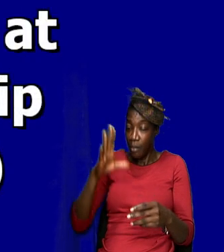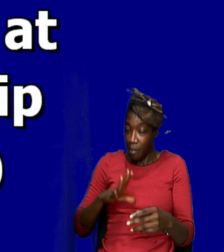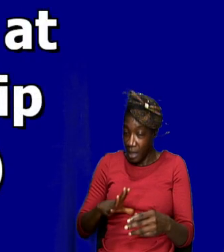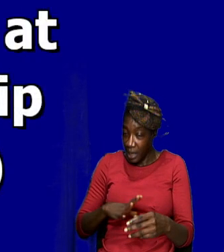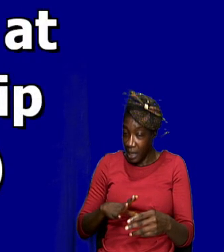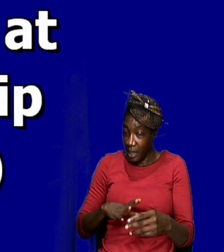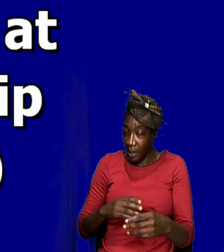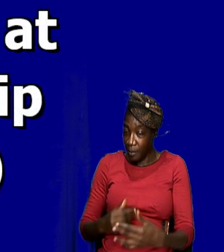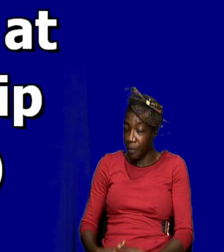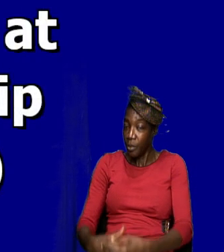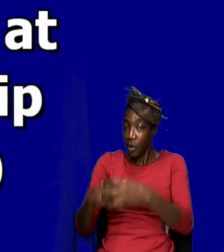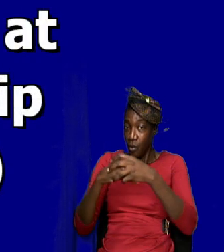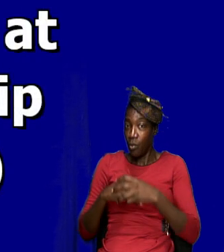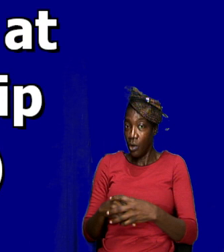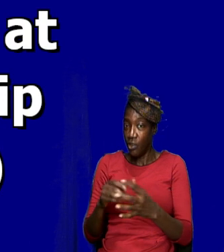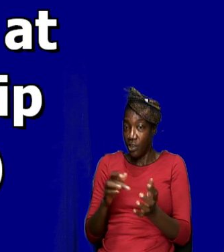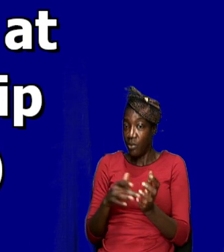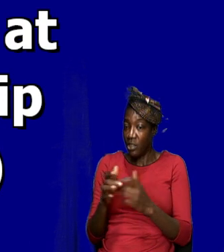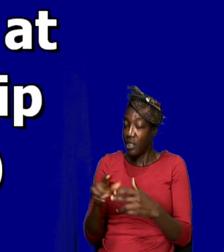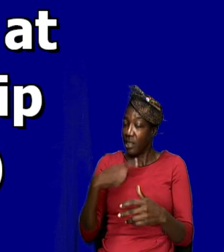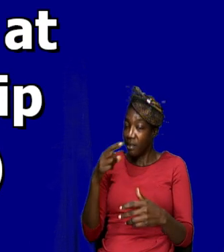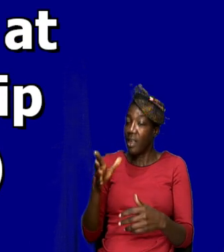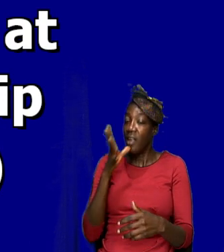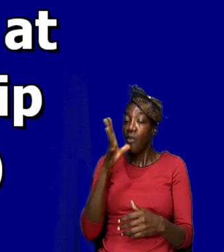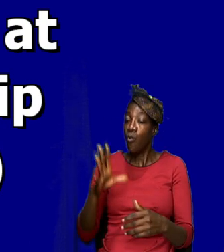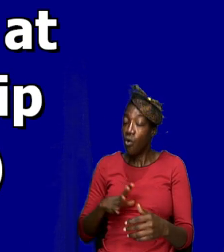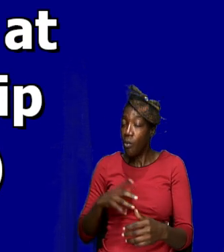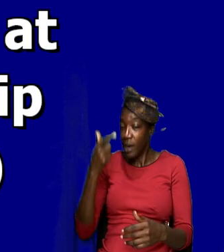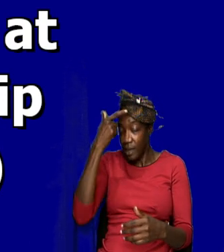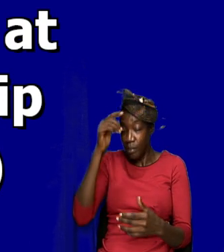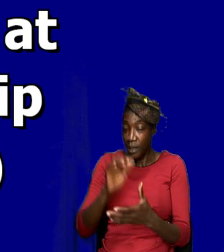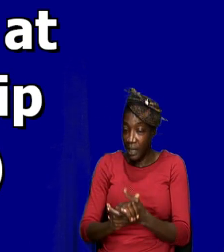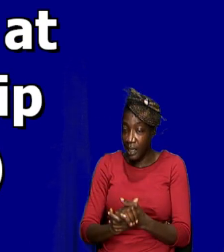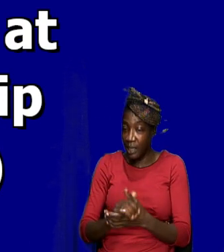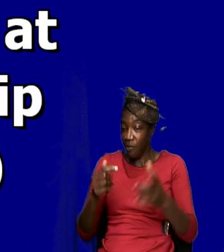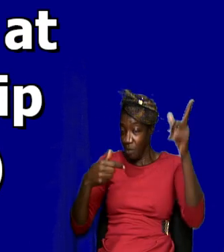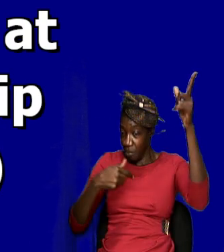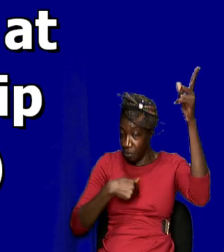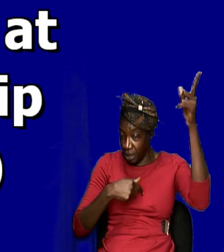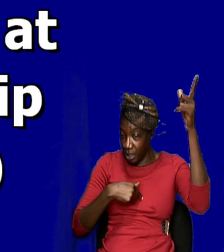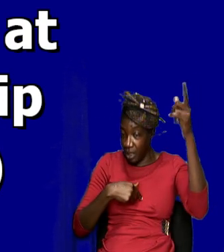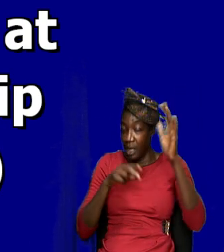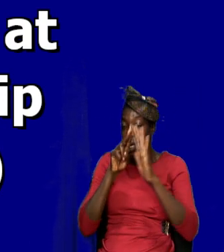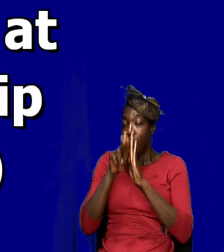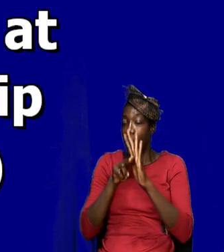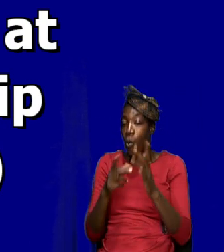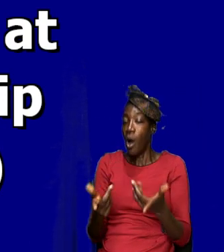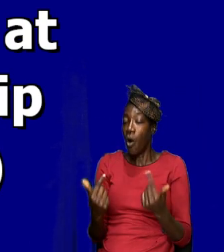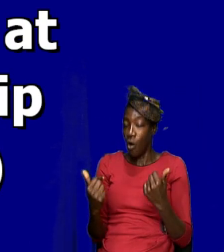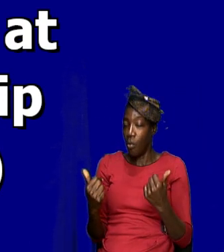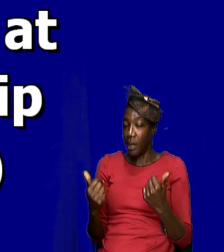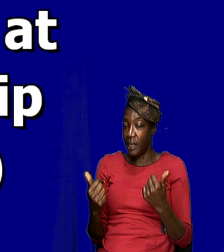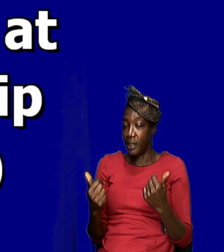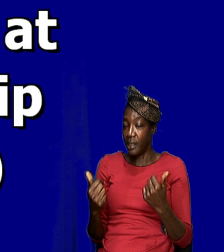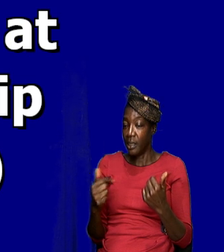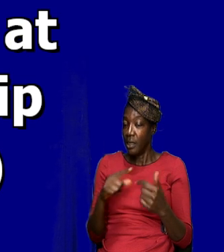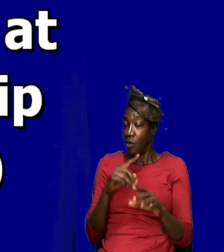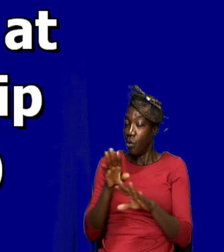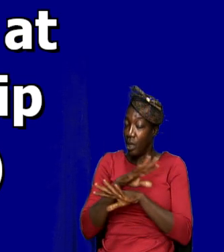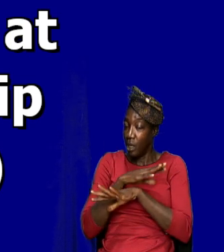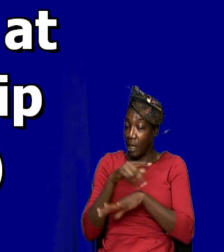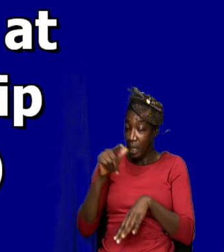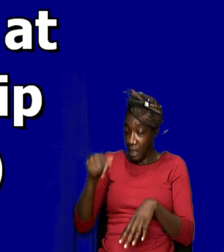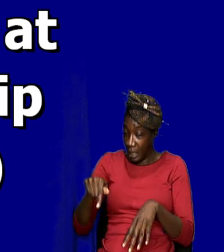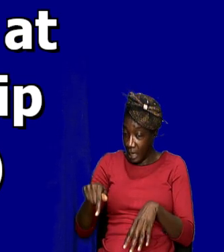Jesus said unto her woman believe me the hour cometh when he shall neither